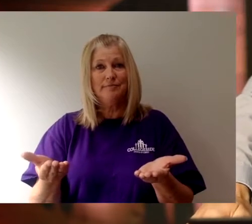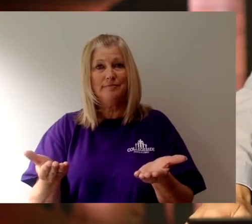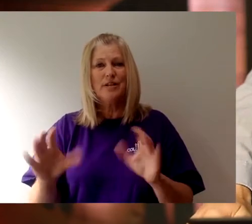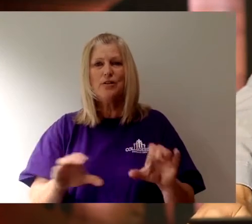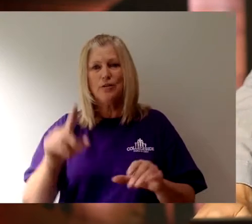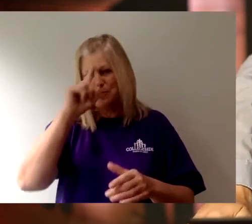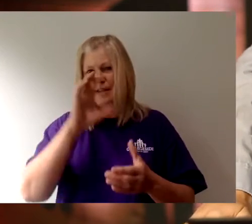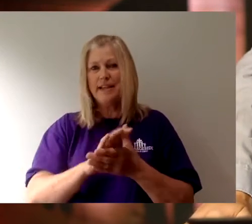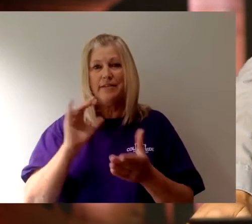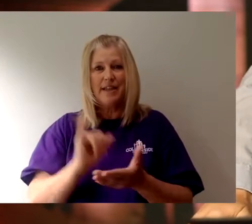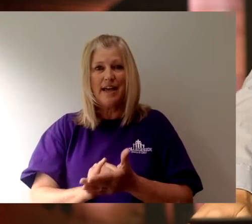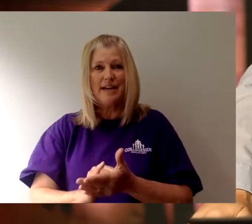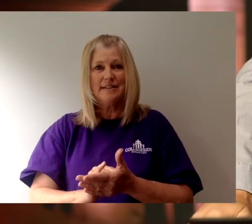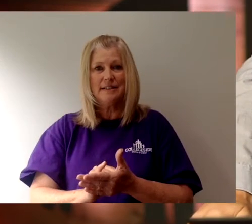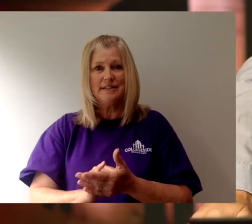Do you believe that?